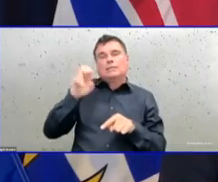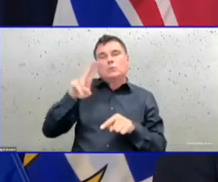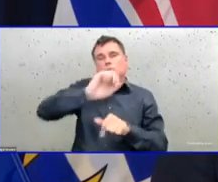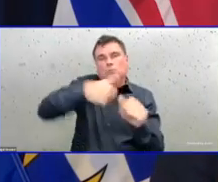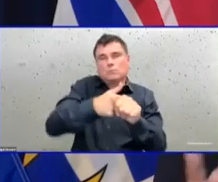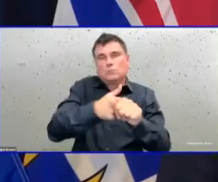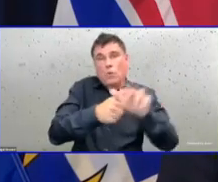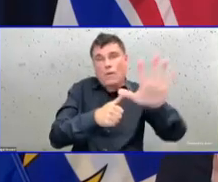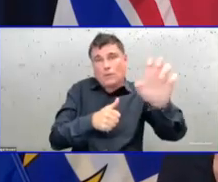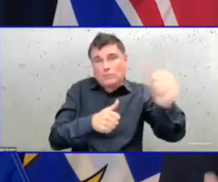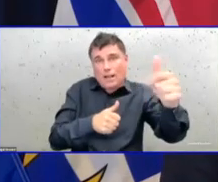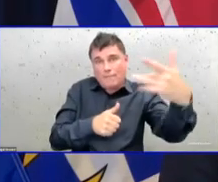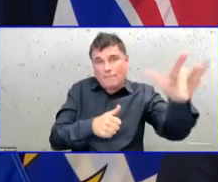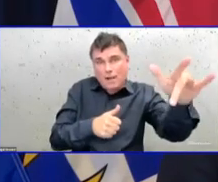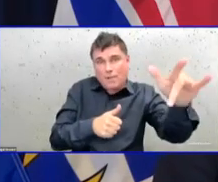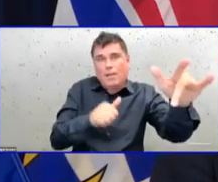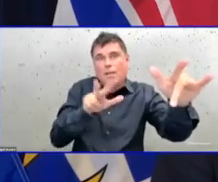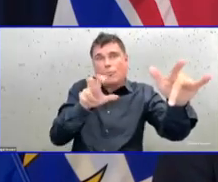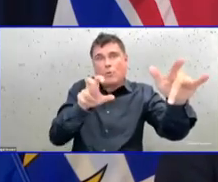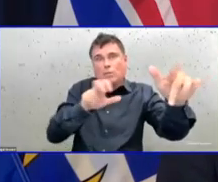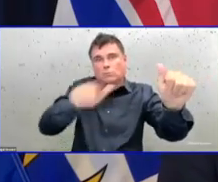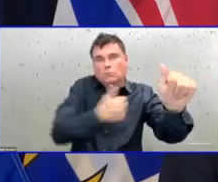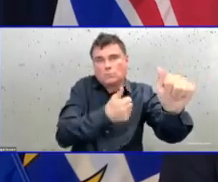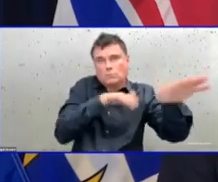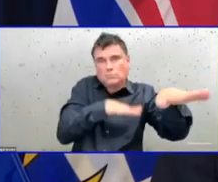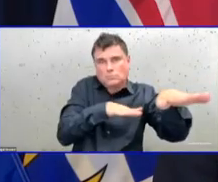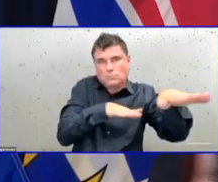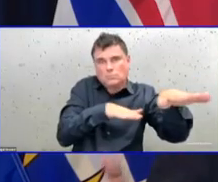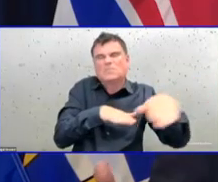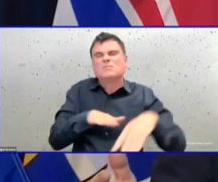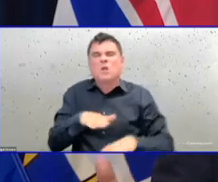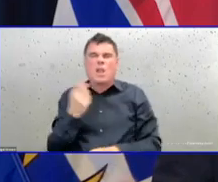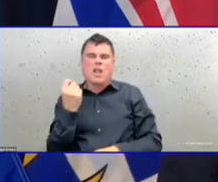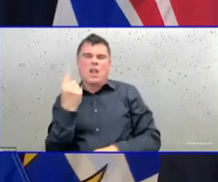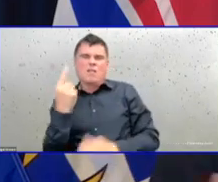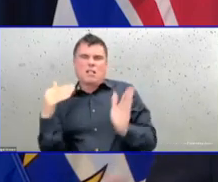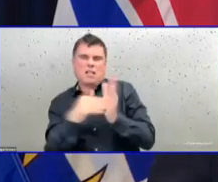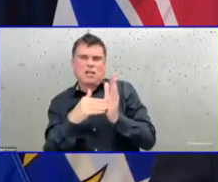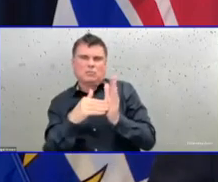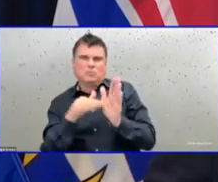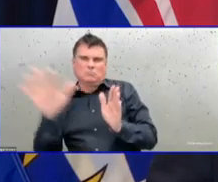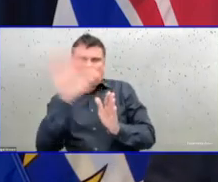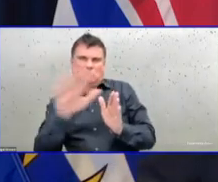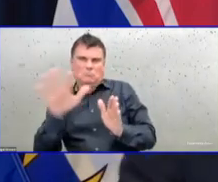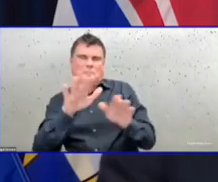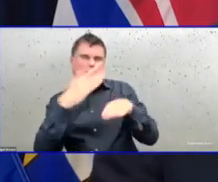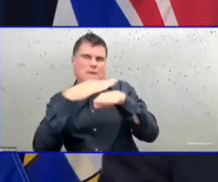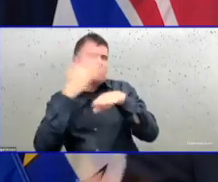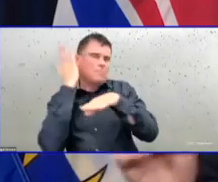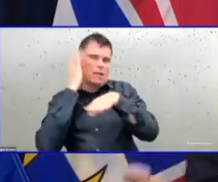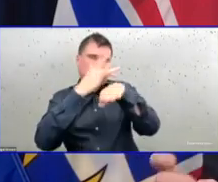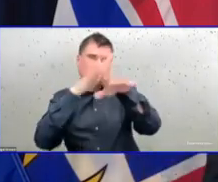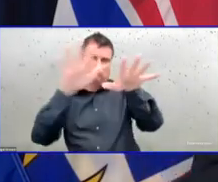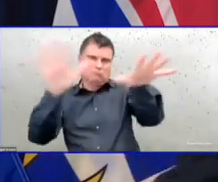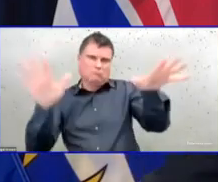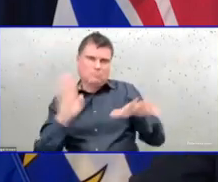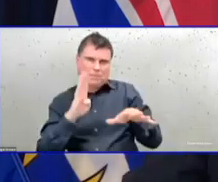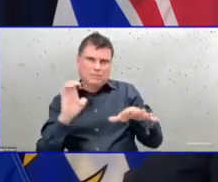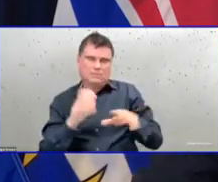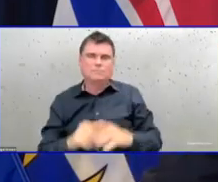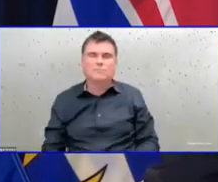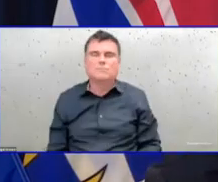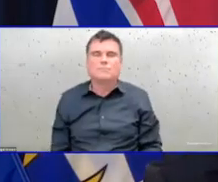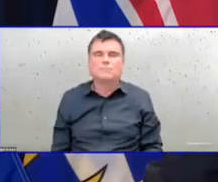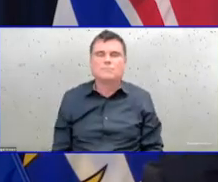the 9,229 base beds, our census, that means everyone in healthcare today, which is a key number